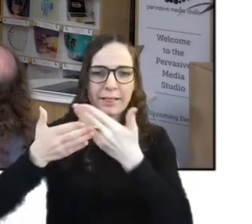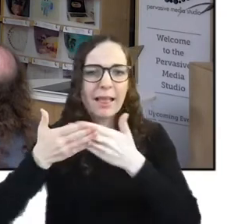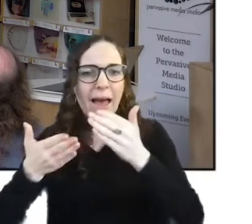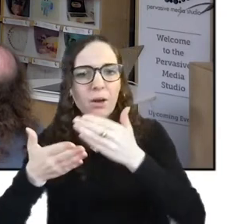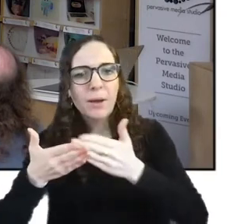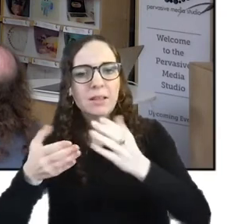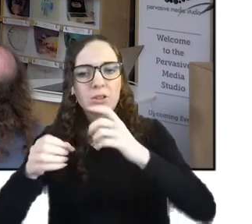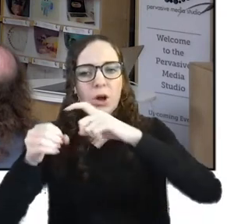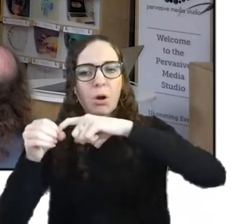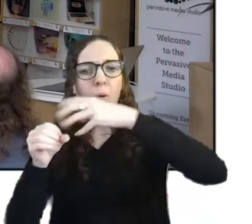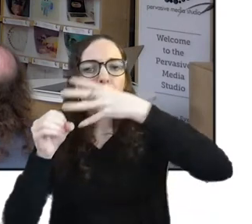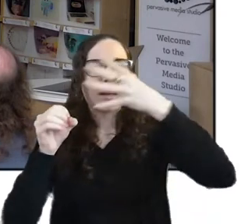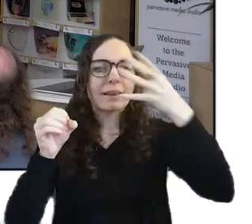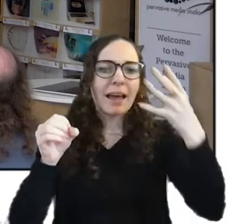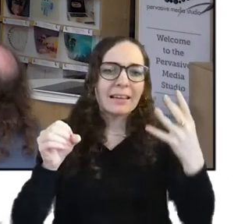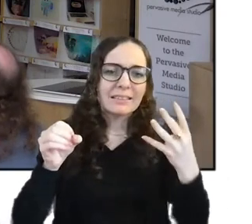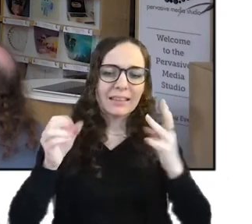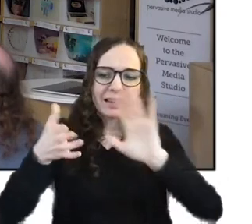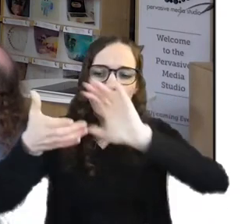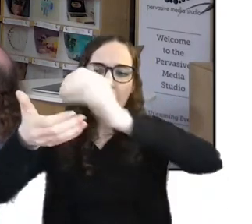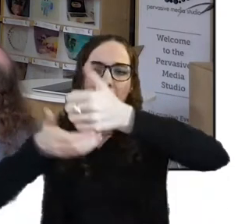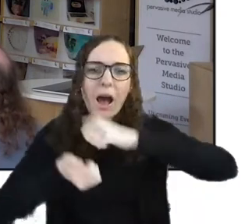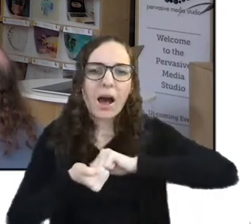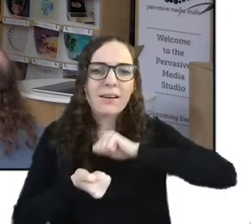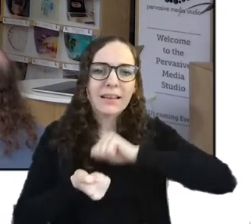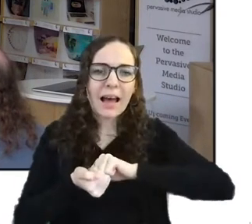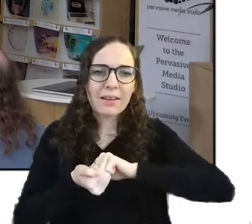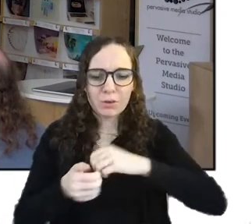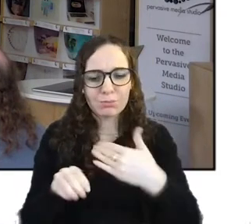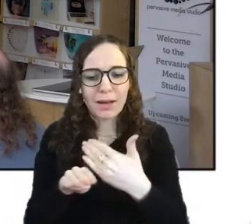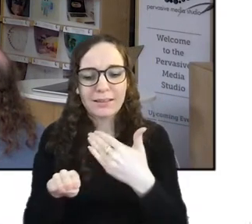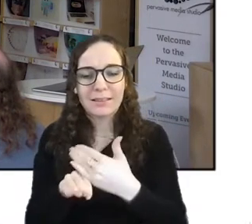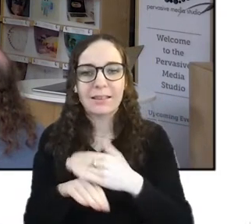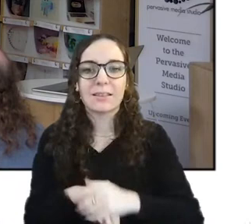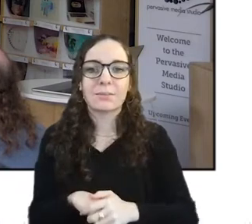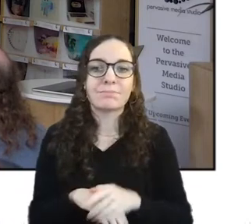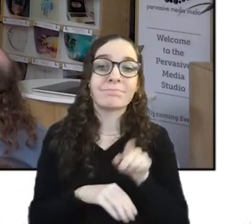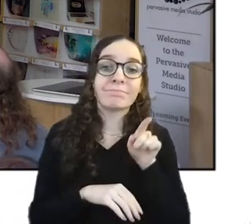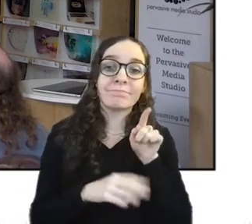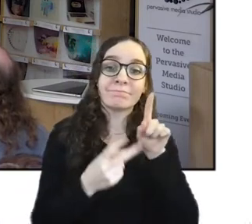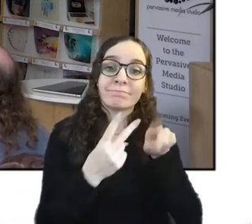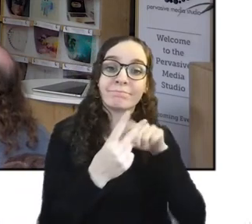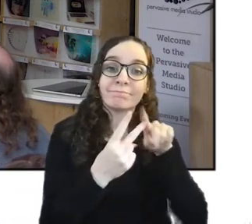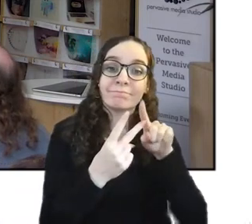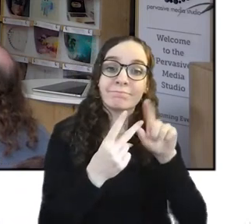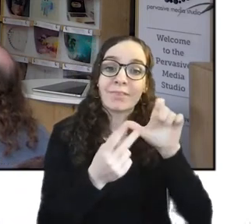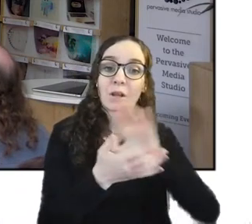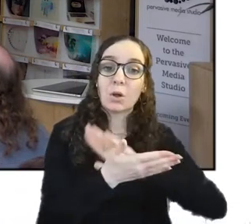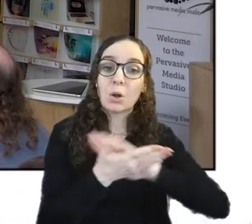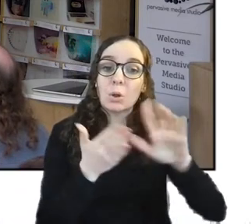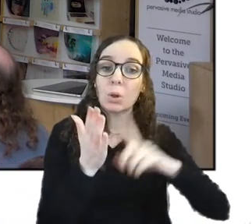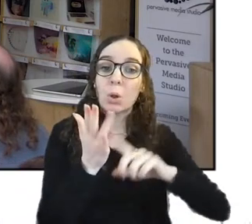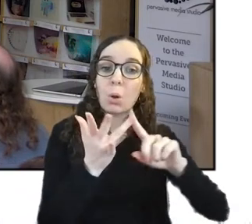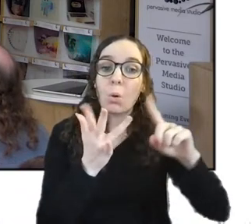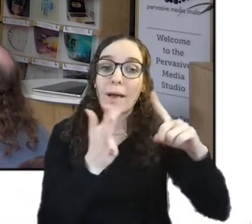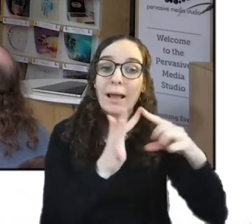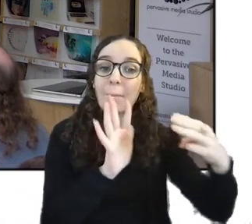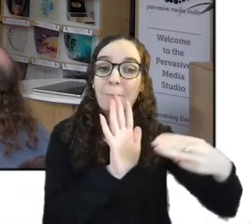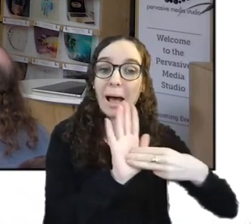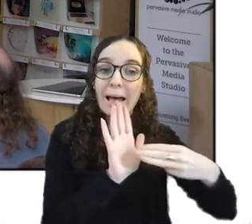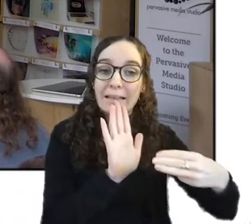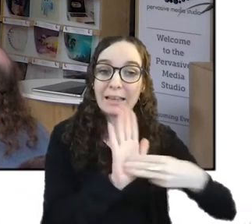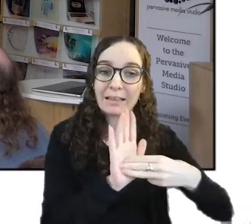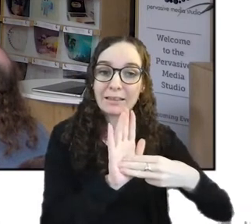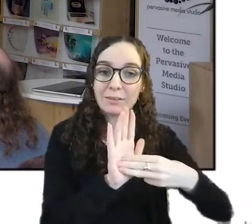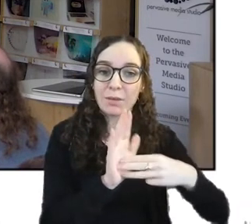chloe minek who's also a resident here at the studio is an artist co-designer researcher and